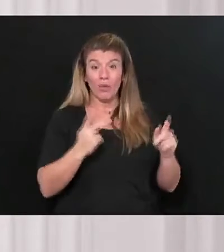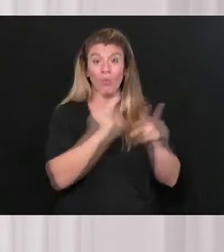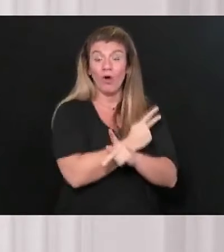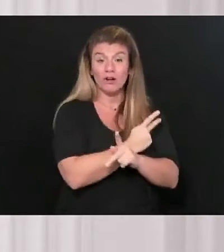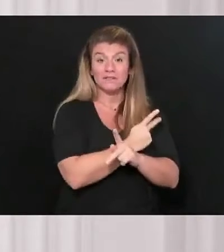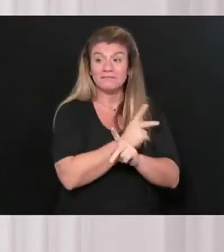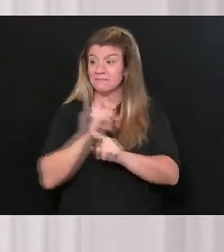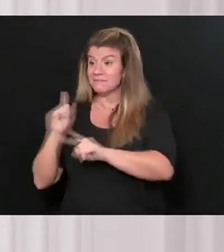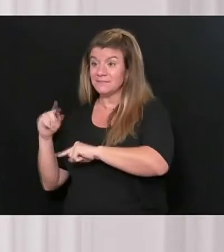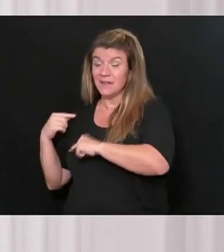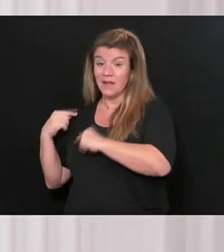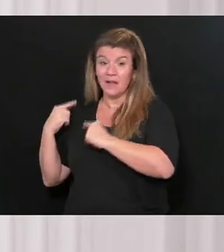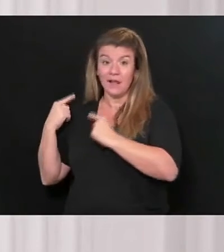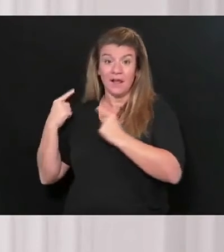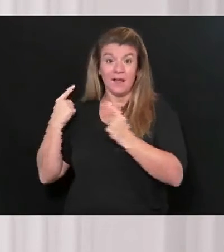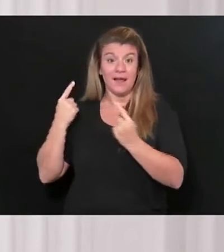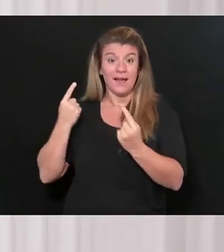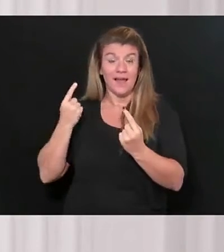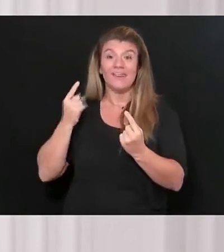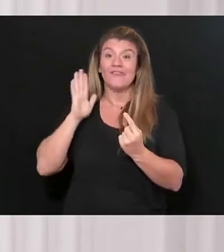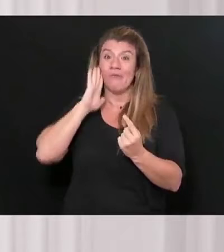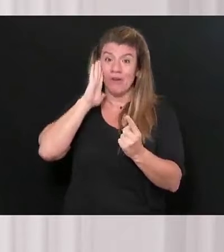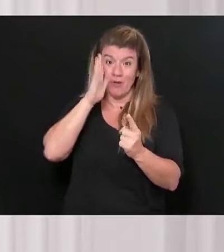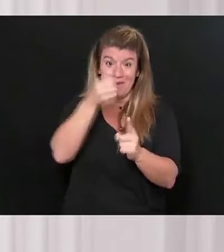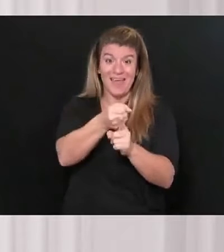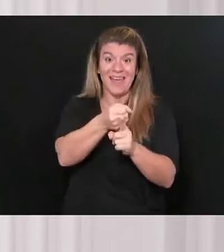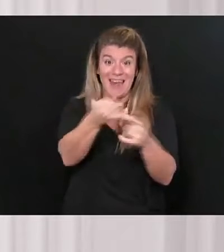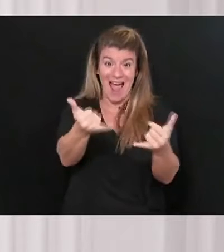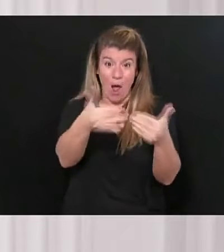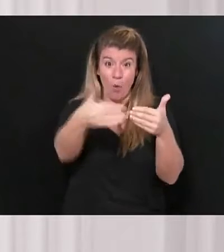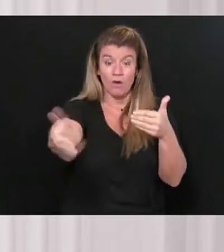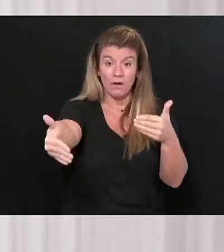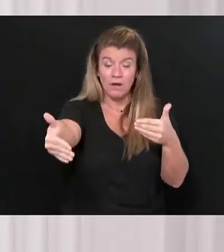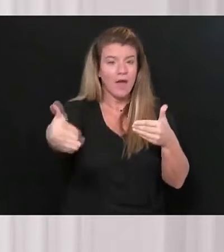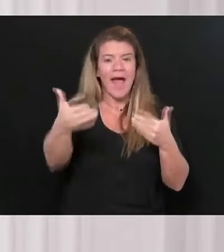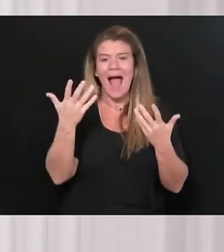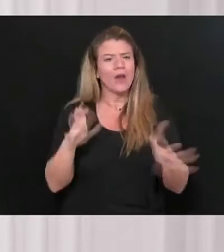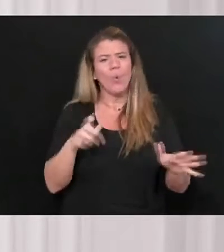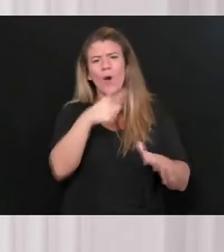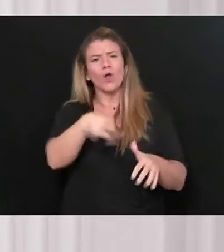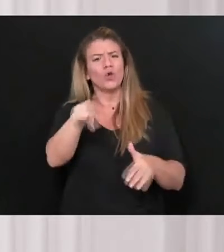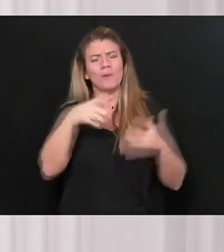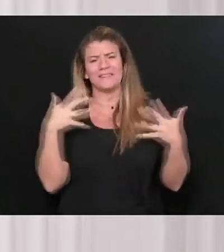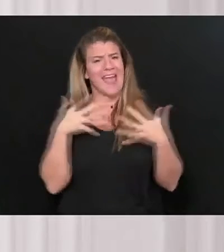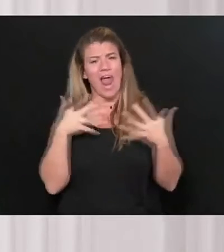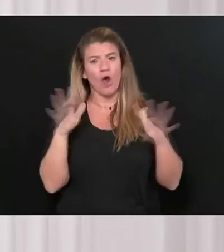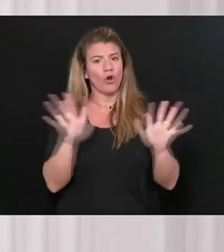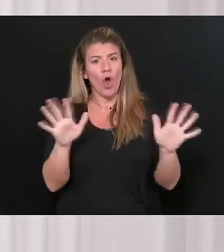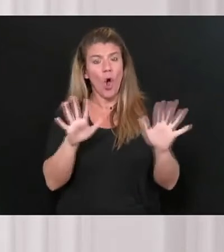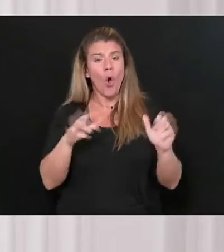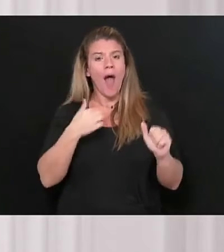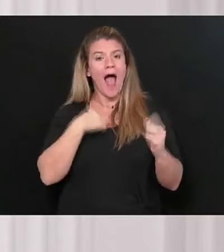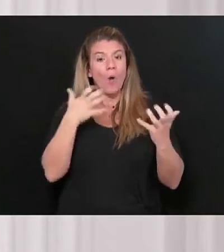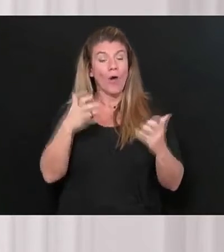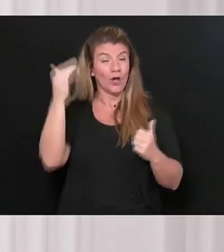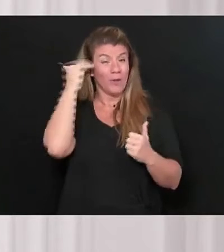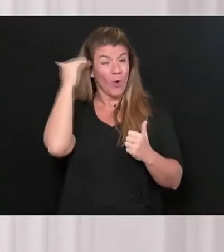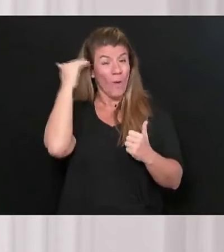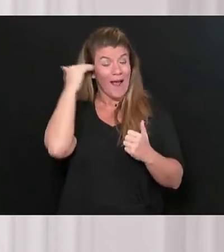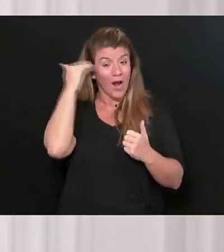seen. And I'm not saying that to scare people, but I want people to be aware that whatever we do today